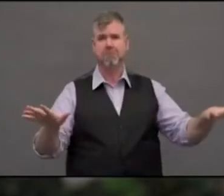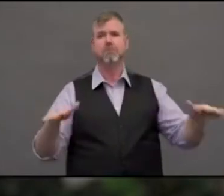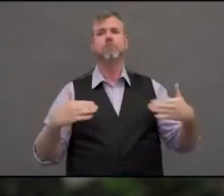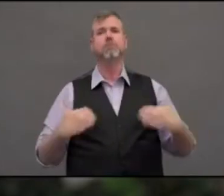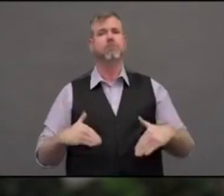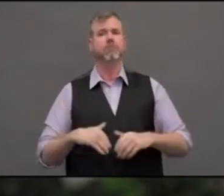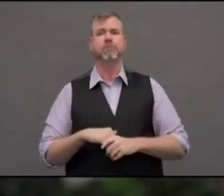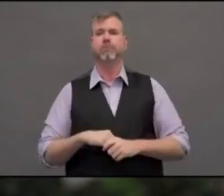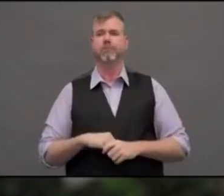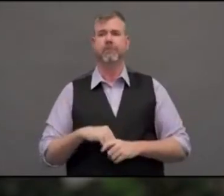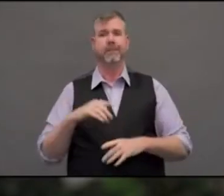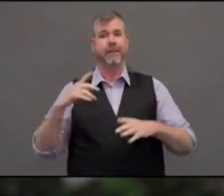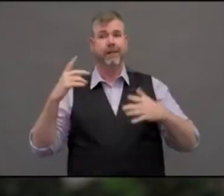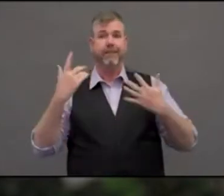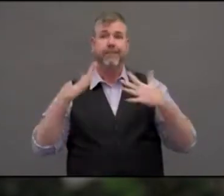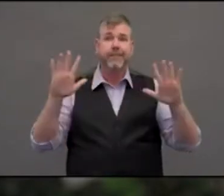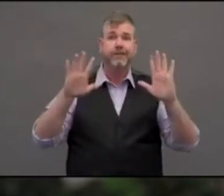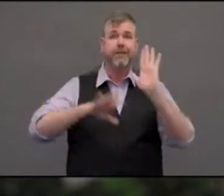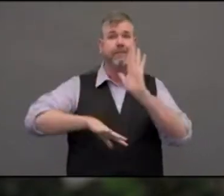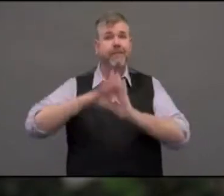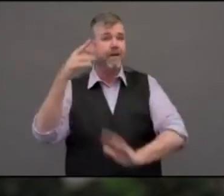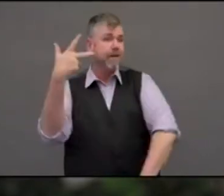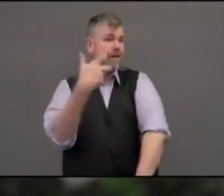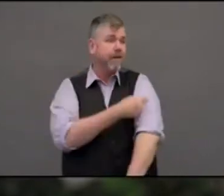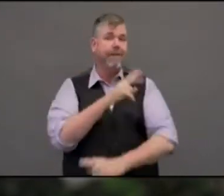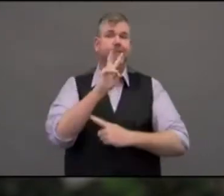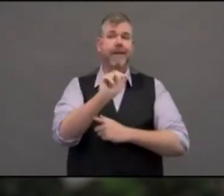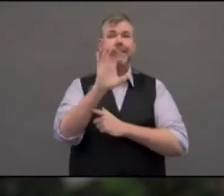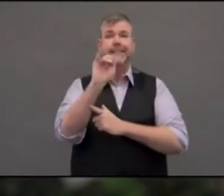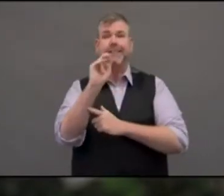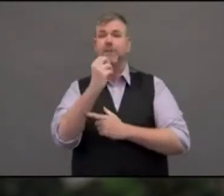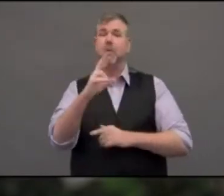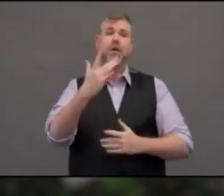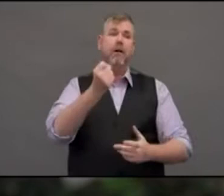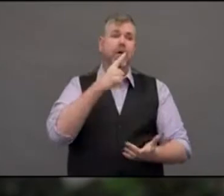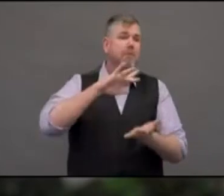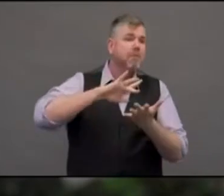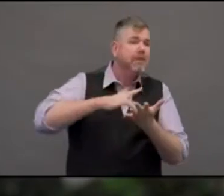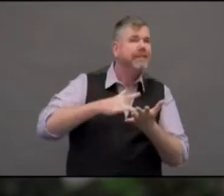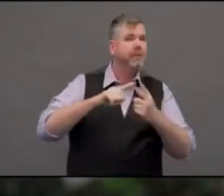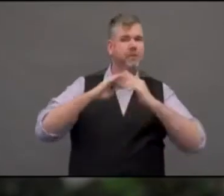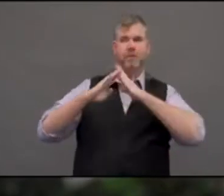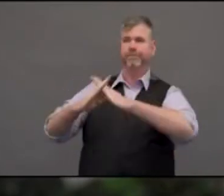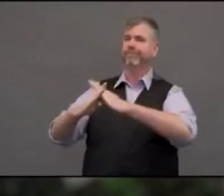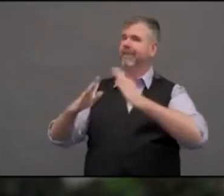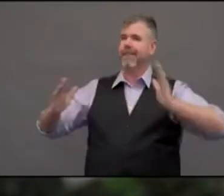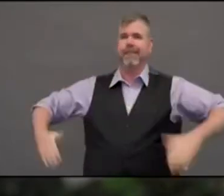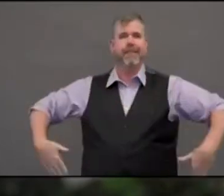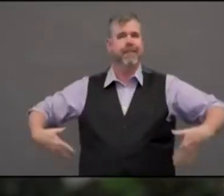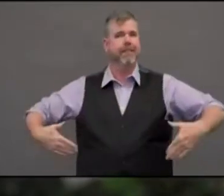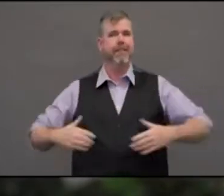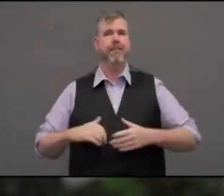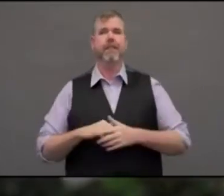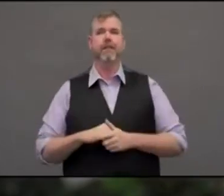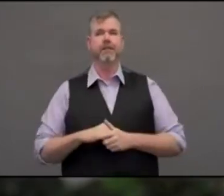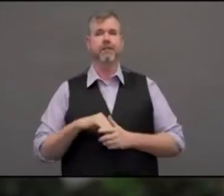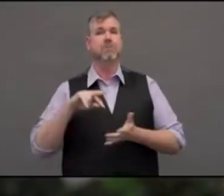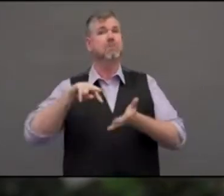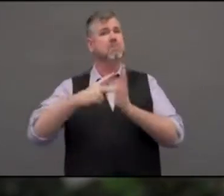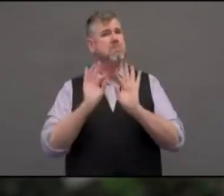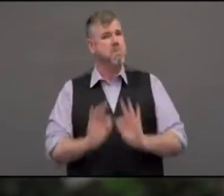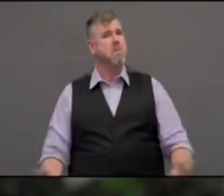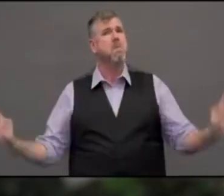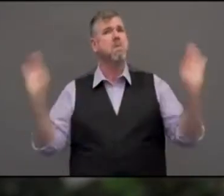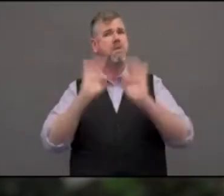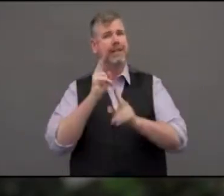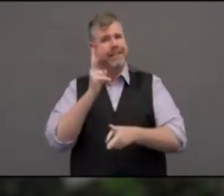vaccines. In our day-to-day care for COVID-19, in order to keep our health care workers safe, we need